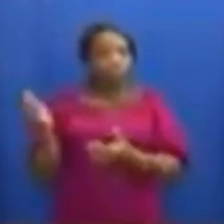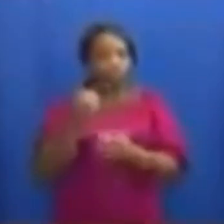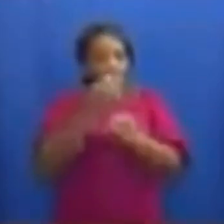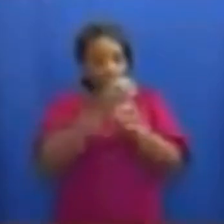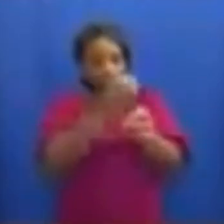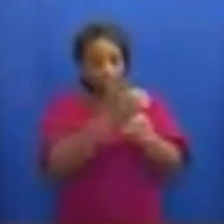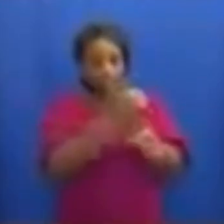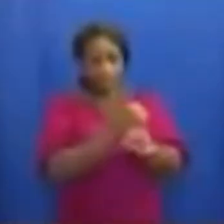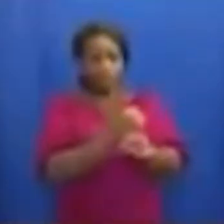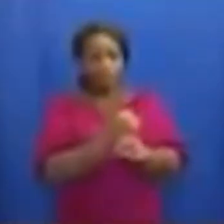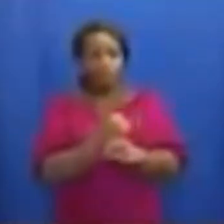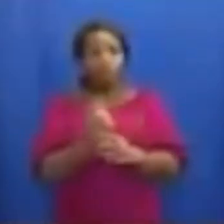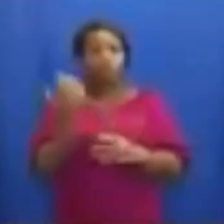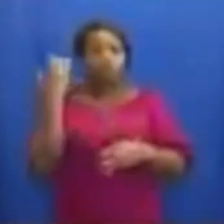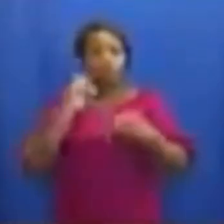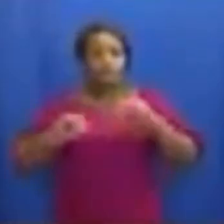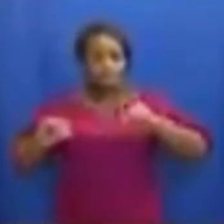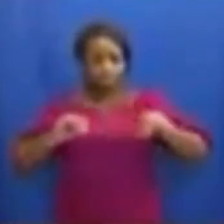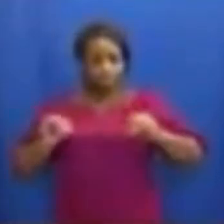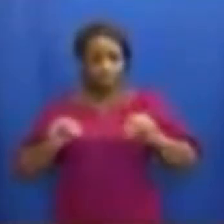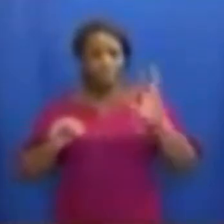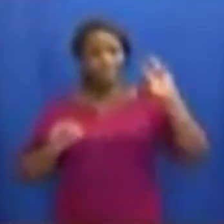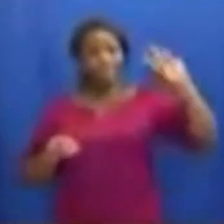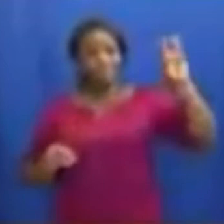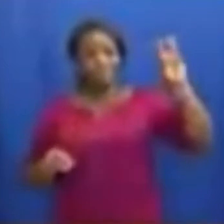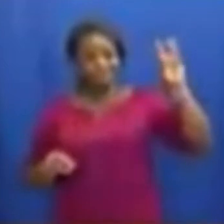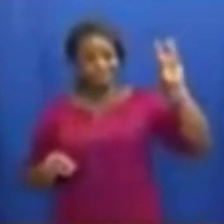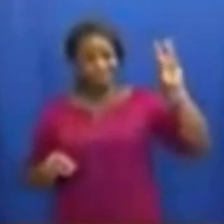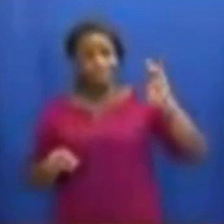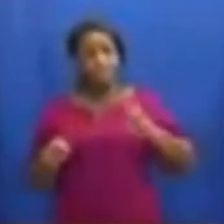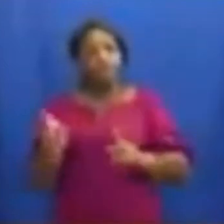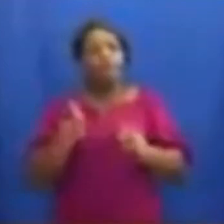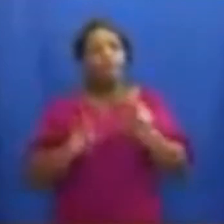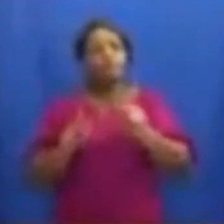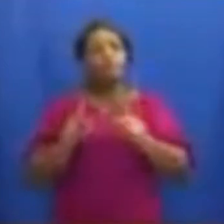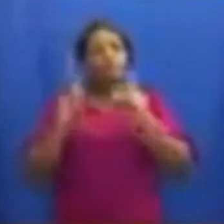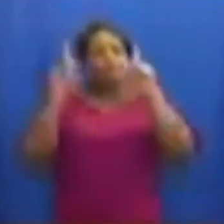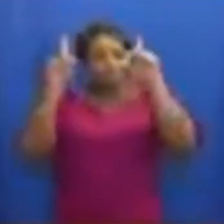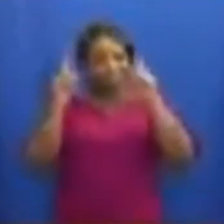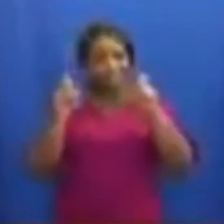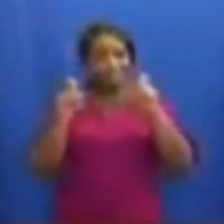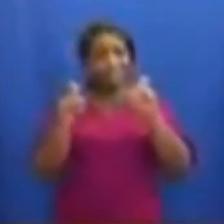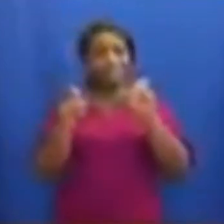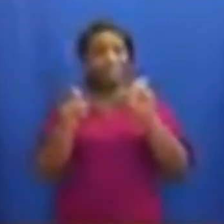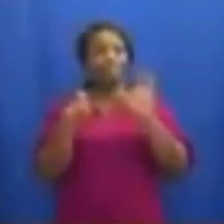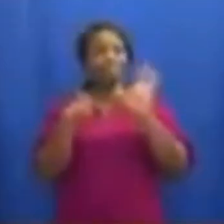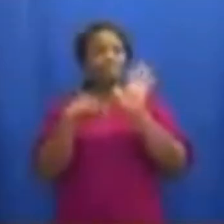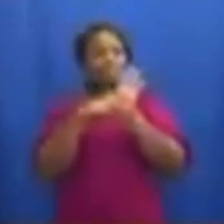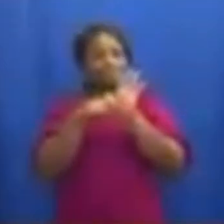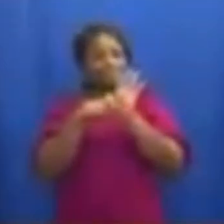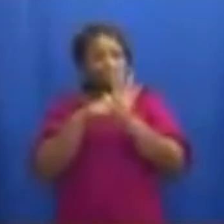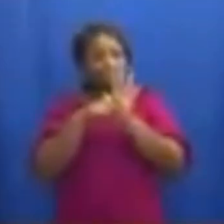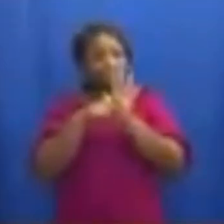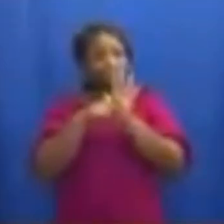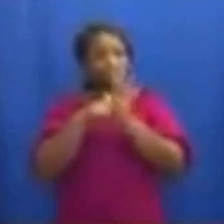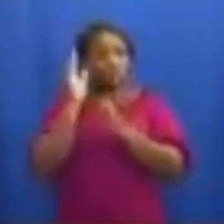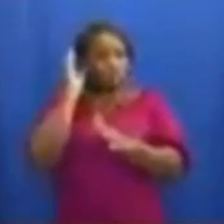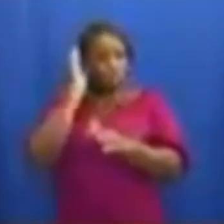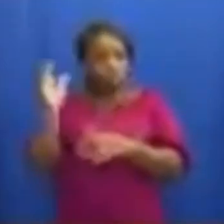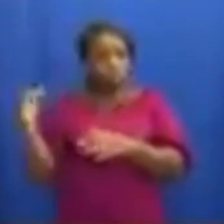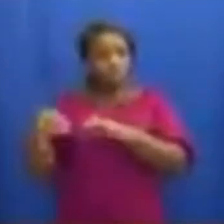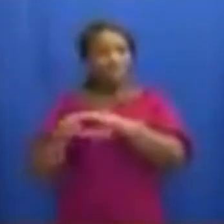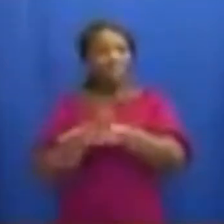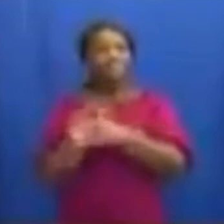assessment and management. And six, passengers who test negative can thereupon enter